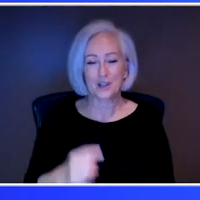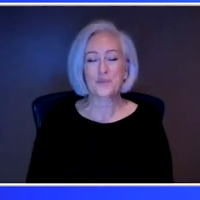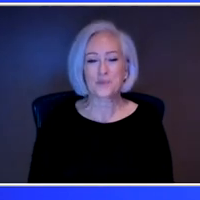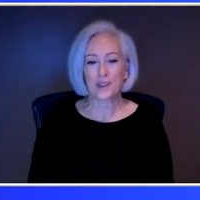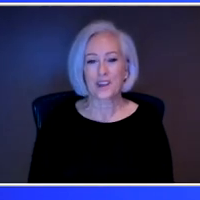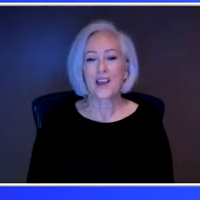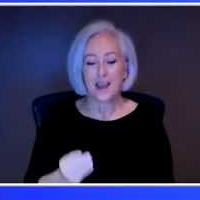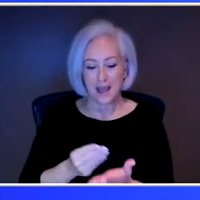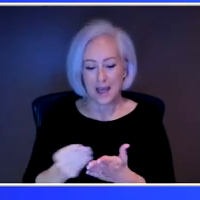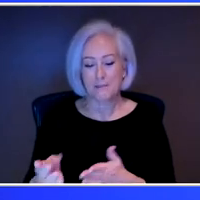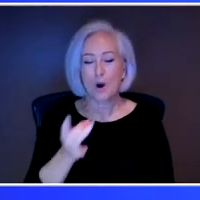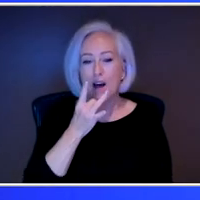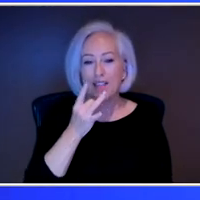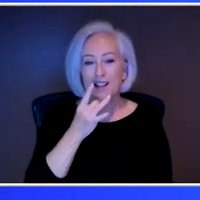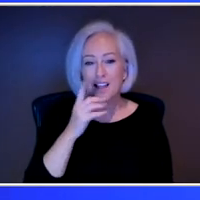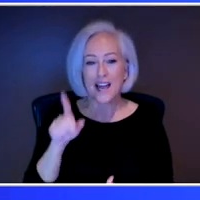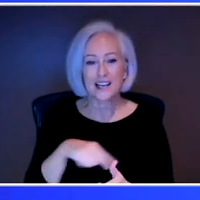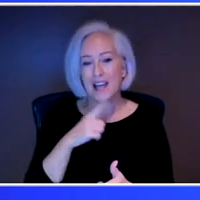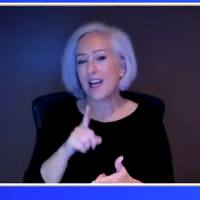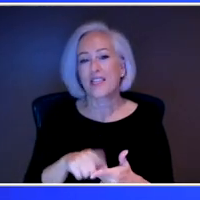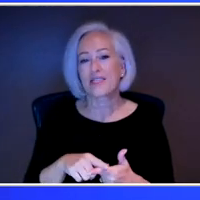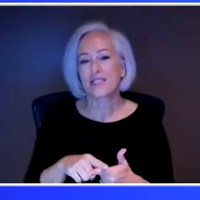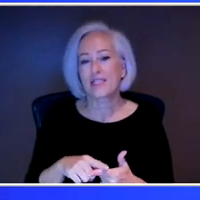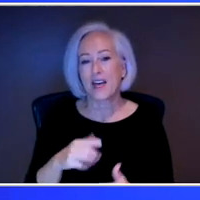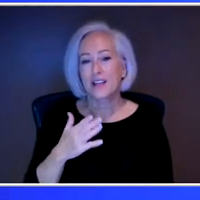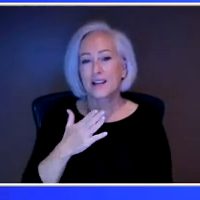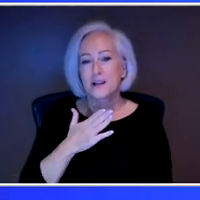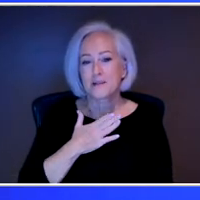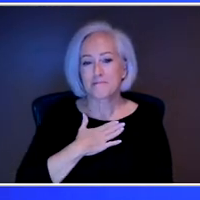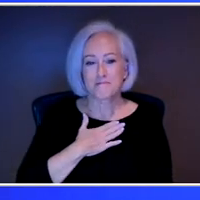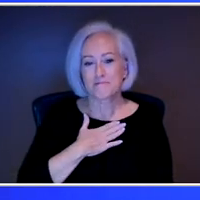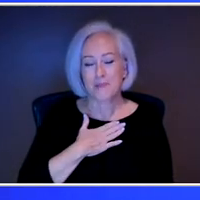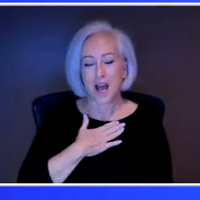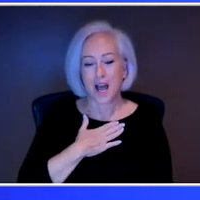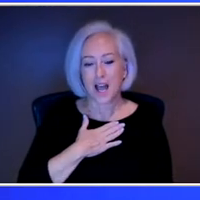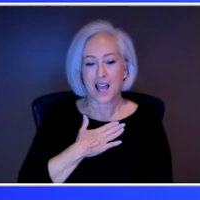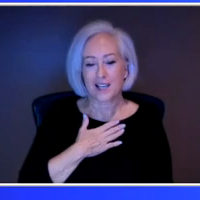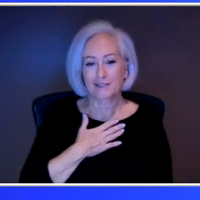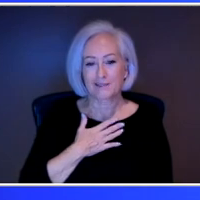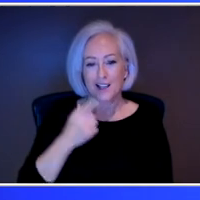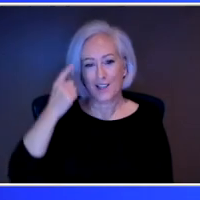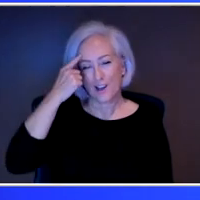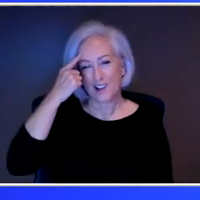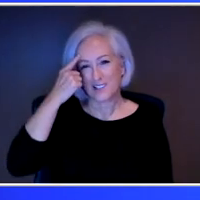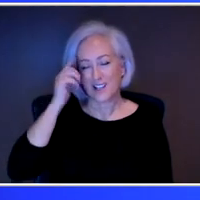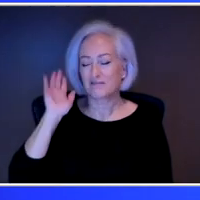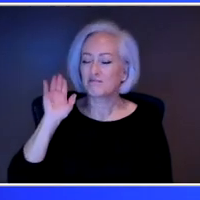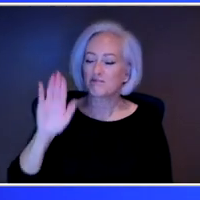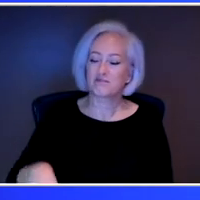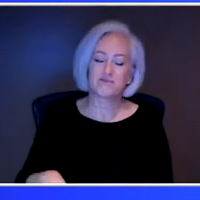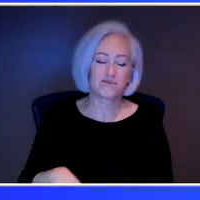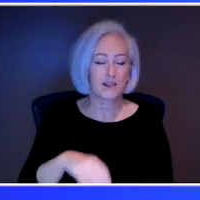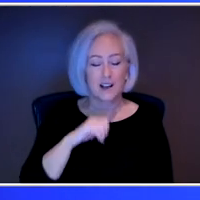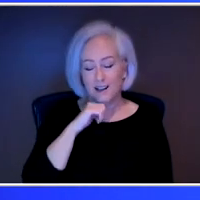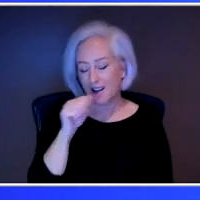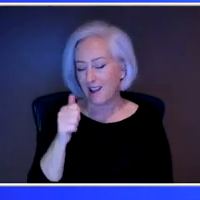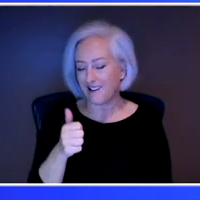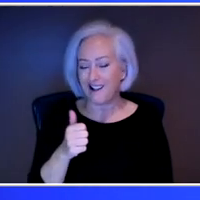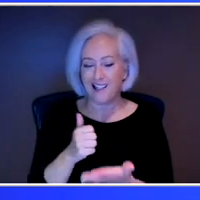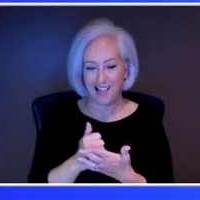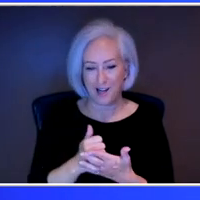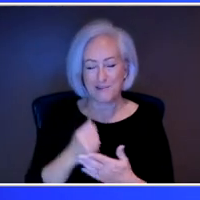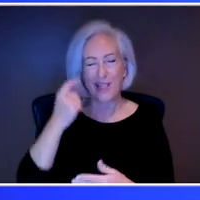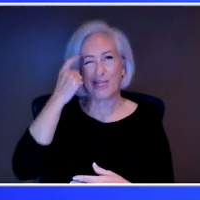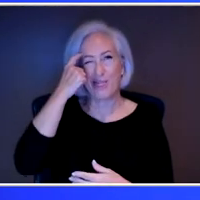light and then my all or nothing mentality told me it probably won't make that much of a difference. So just